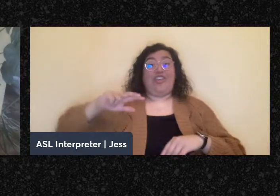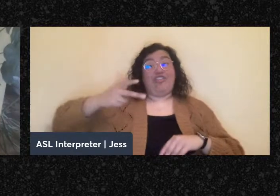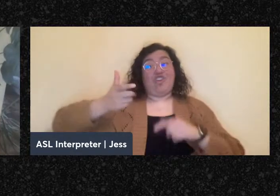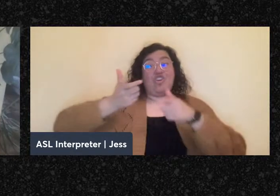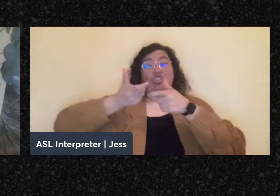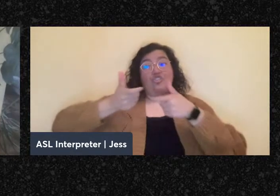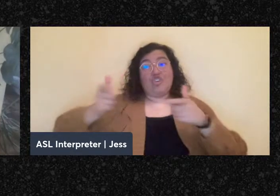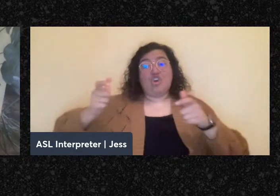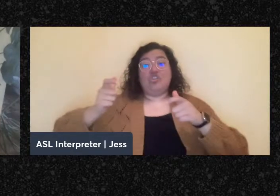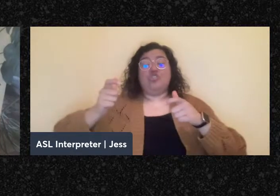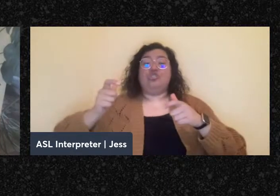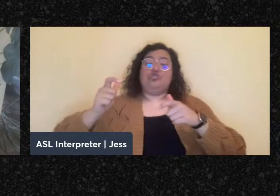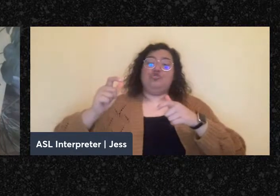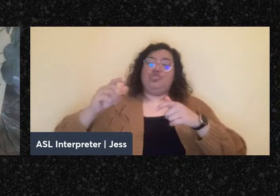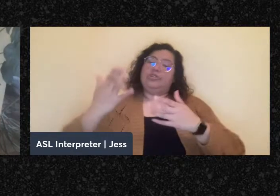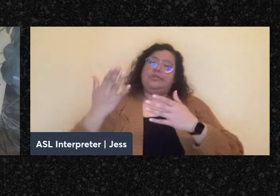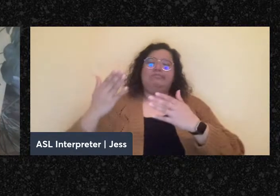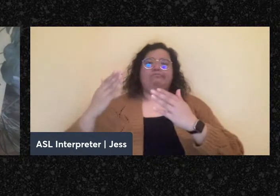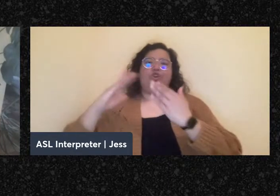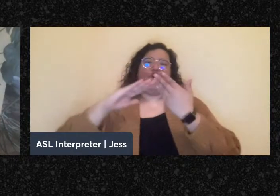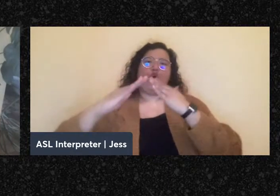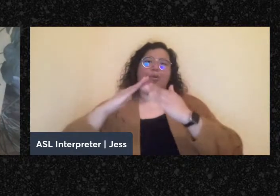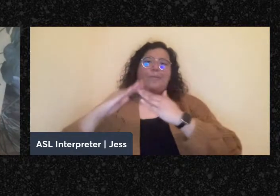natives in the United States.